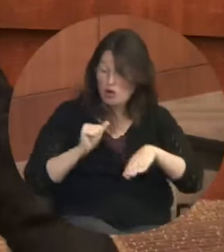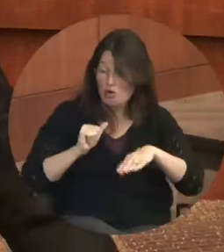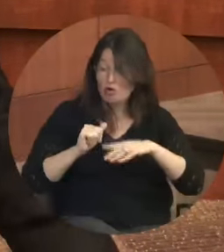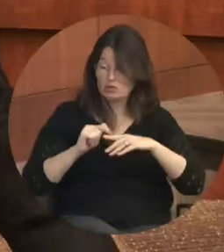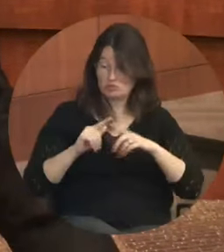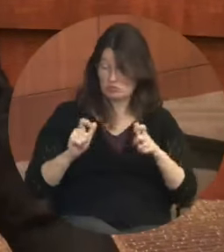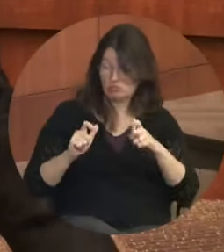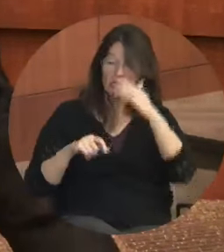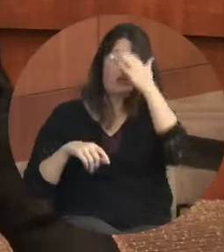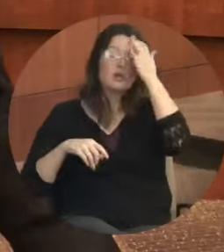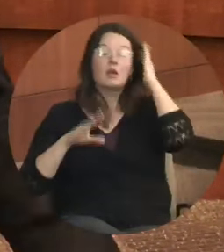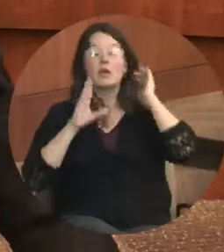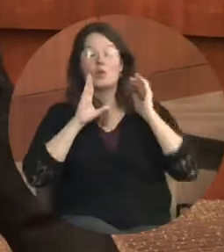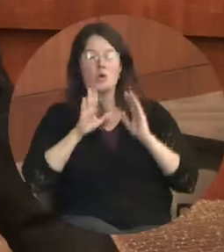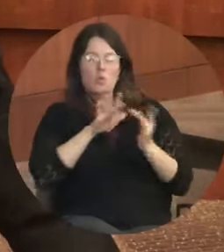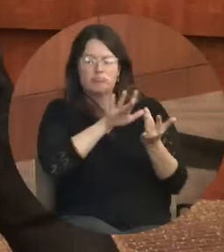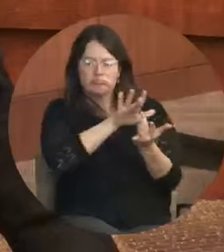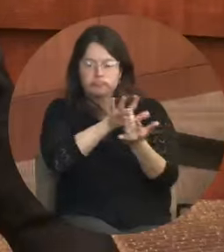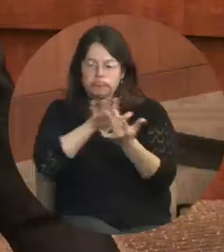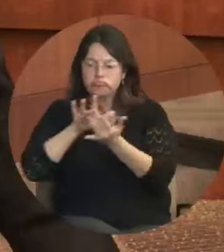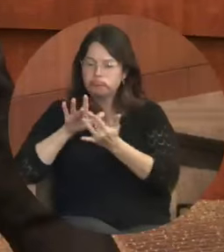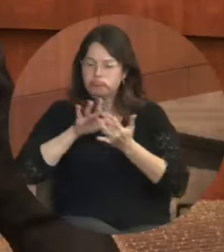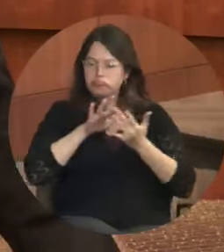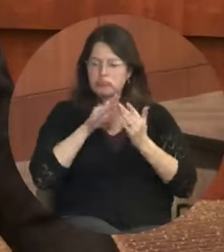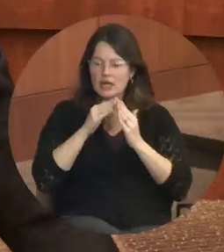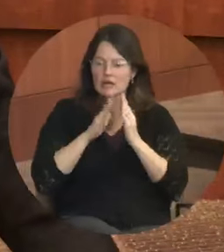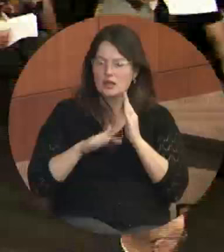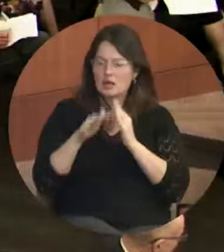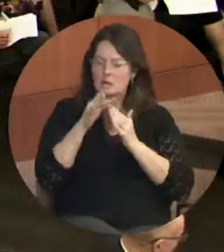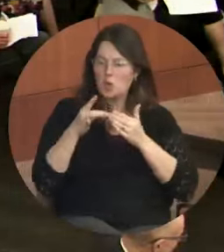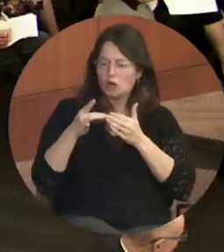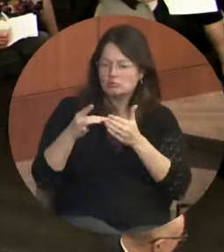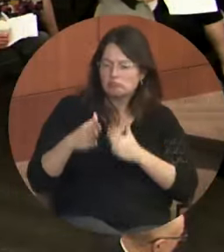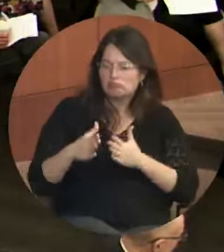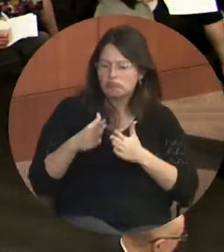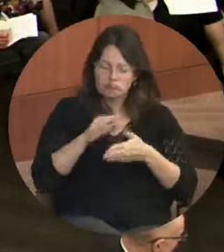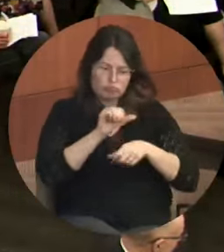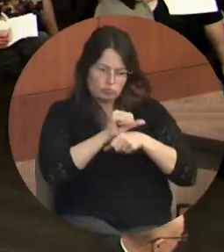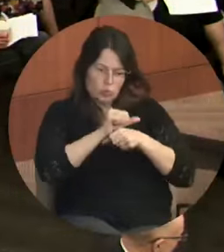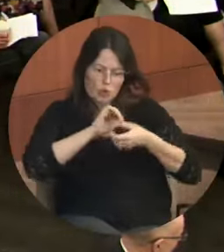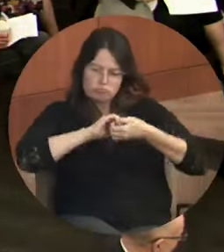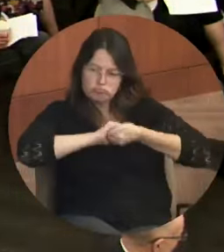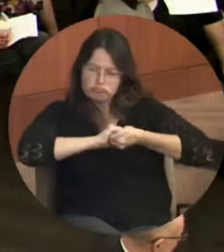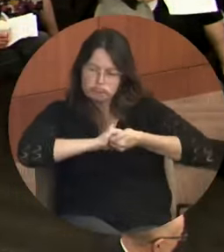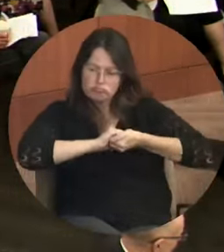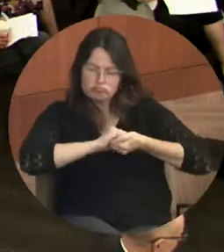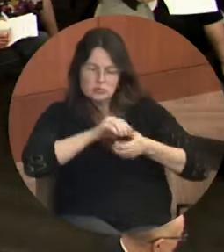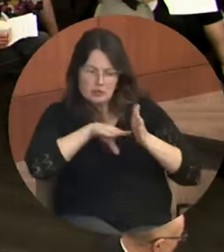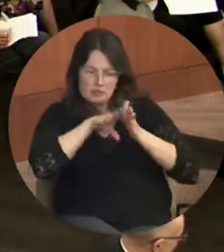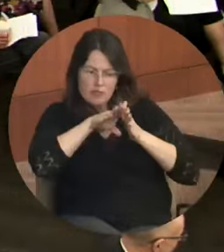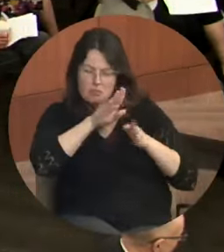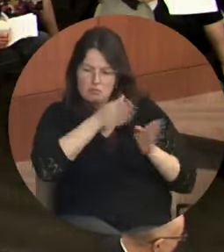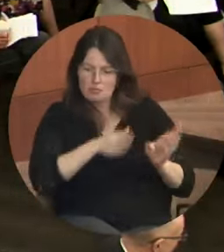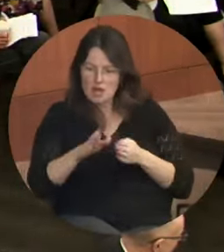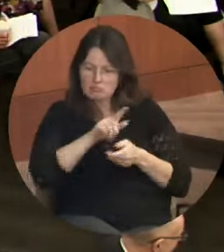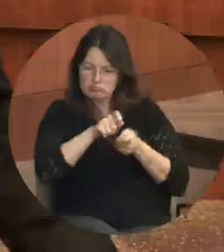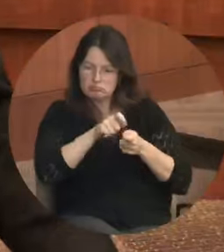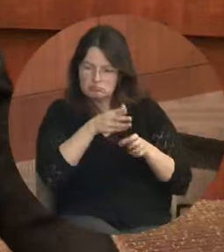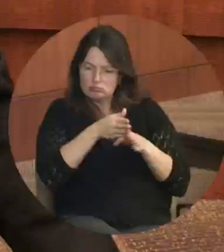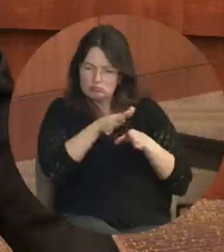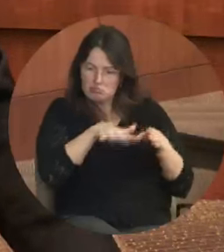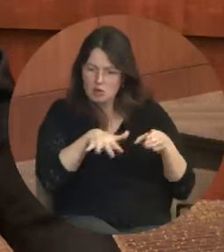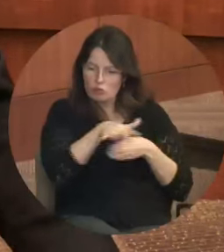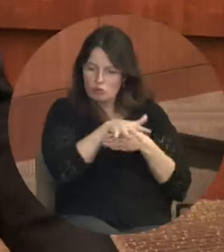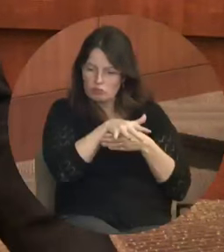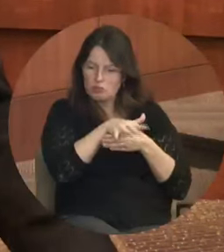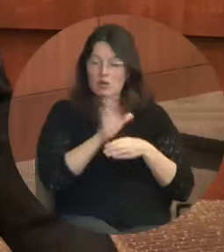reach out to neighborhood leaders and work with them to develop a plan that's specific to that place. We're going to reach